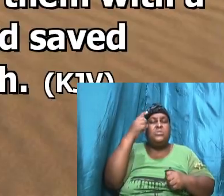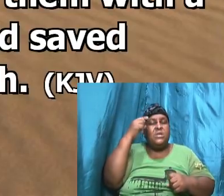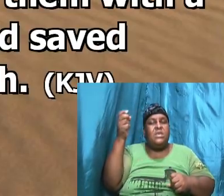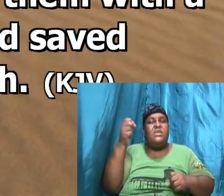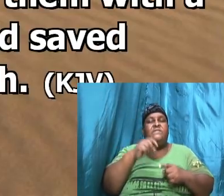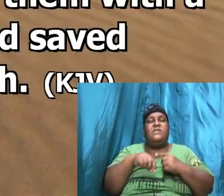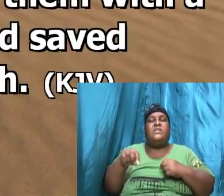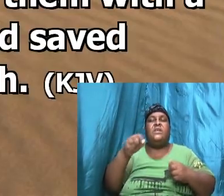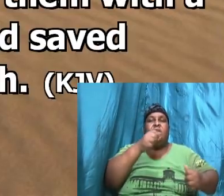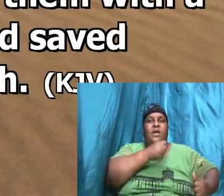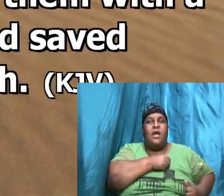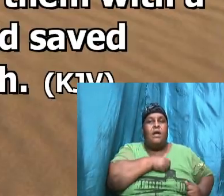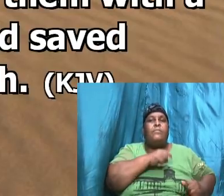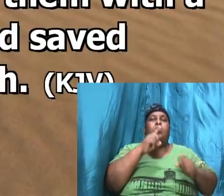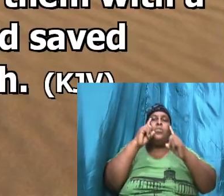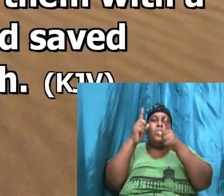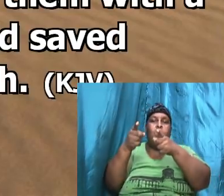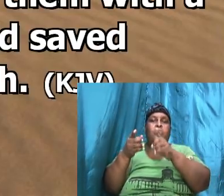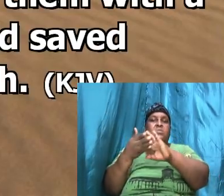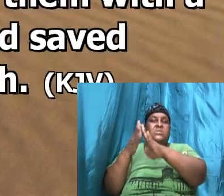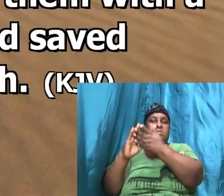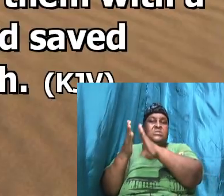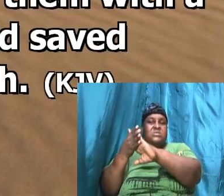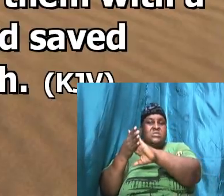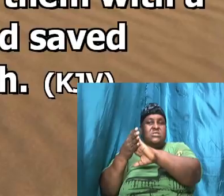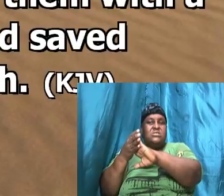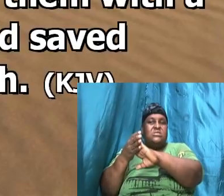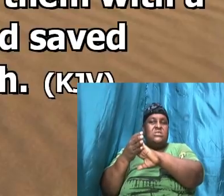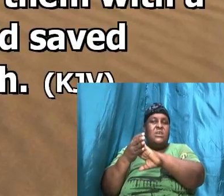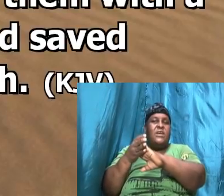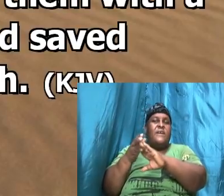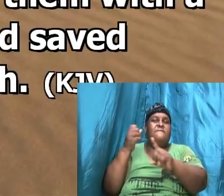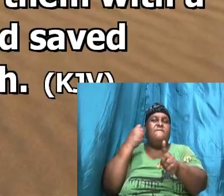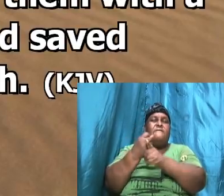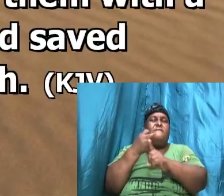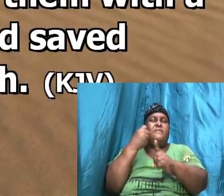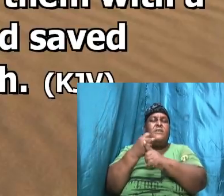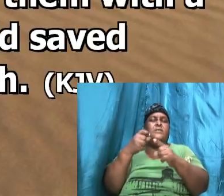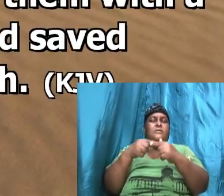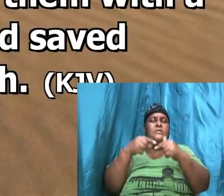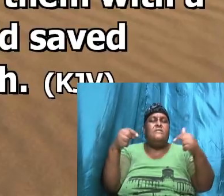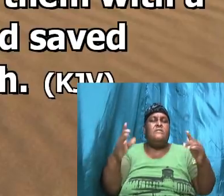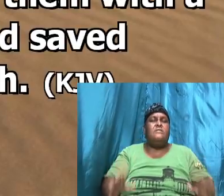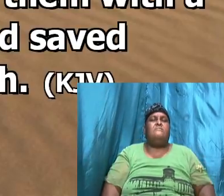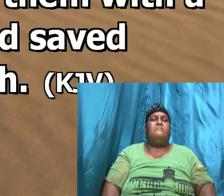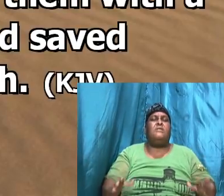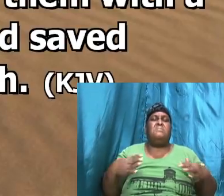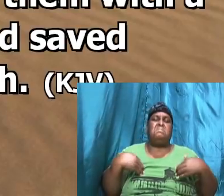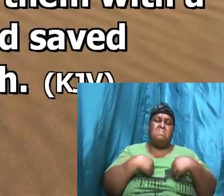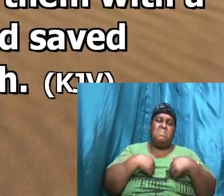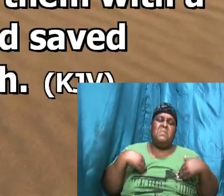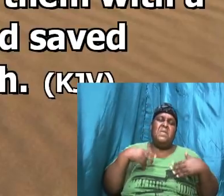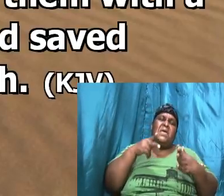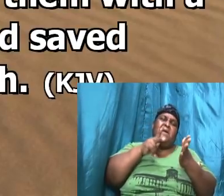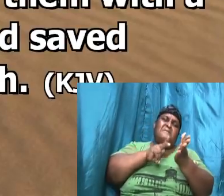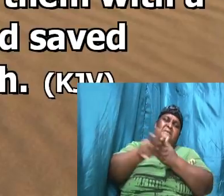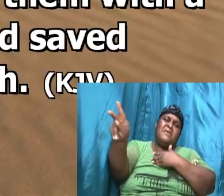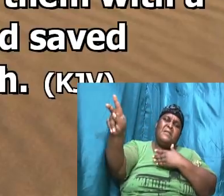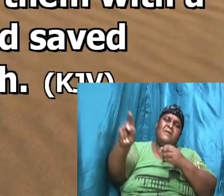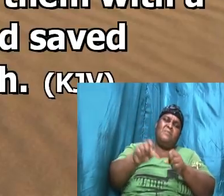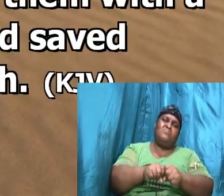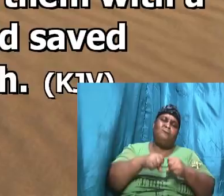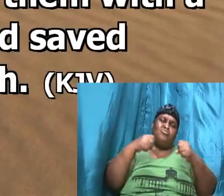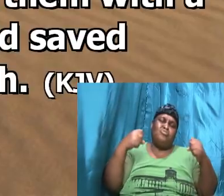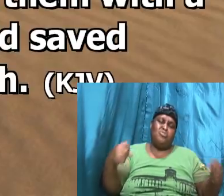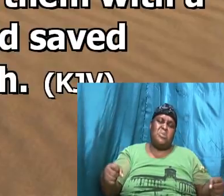and fought with the Philistine and brought away their cattle and smoked them with a great slaughter so David